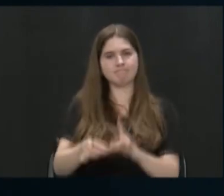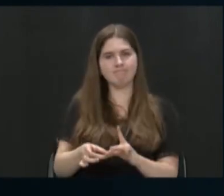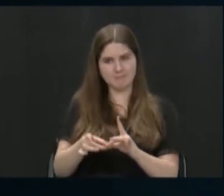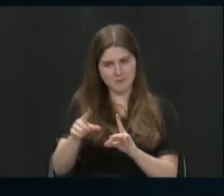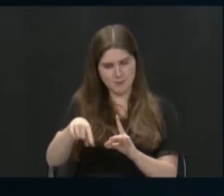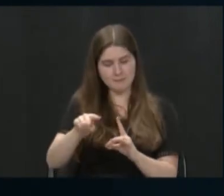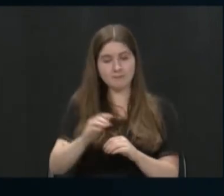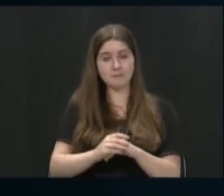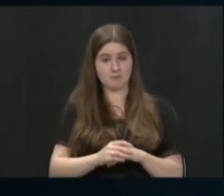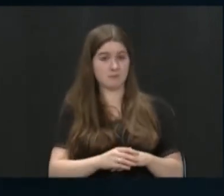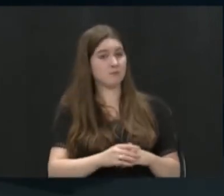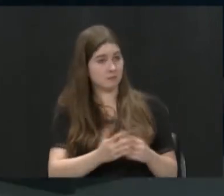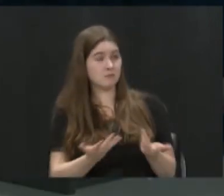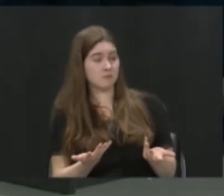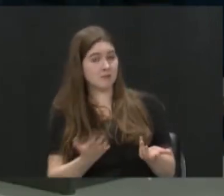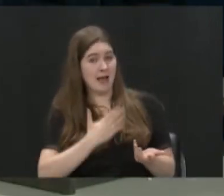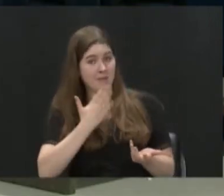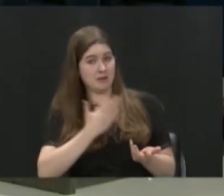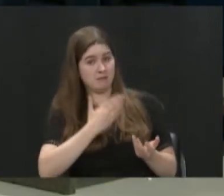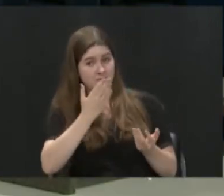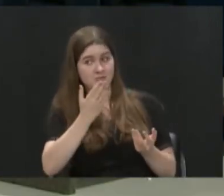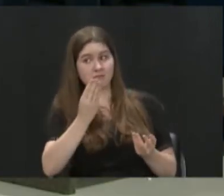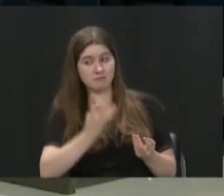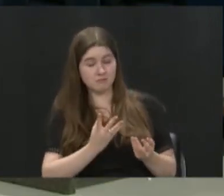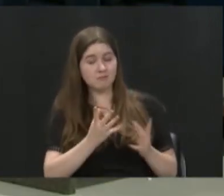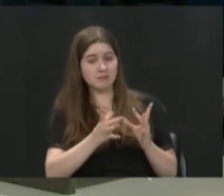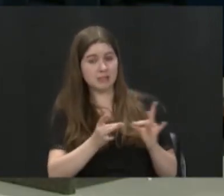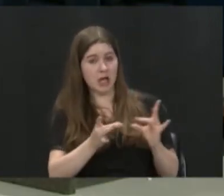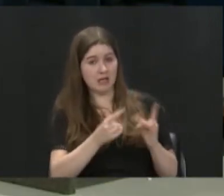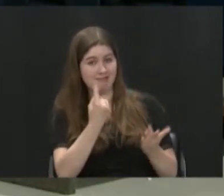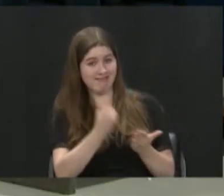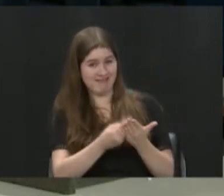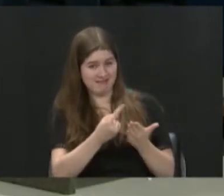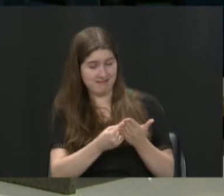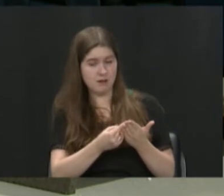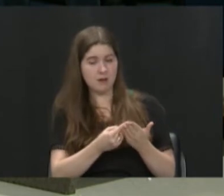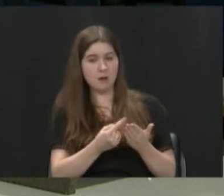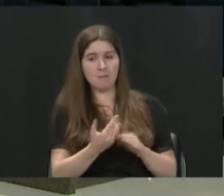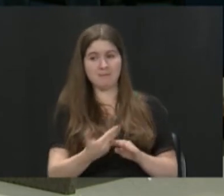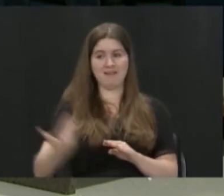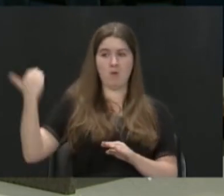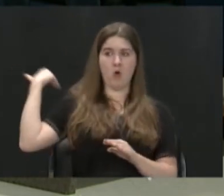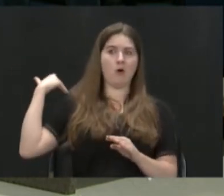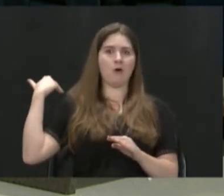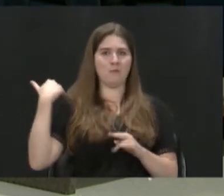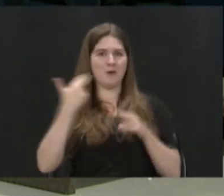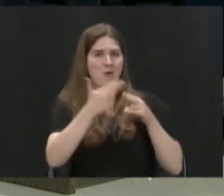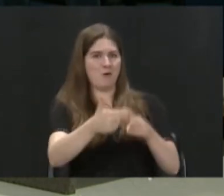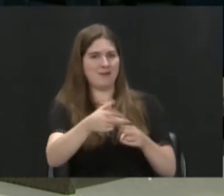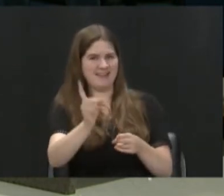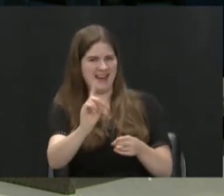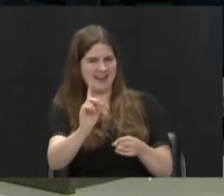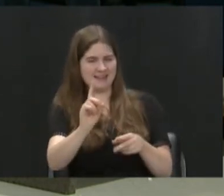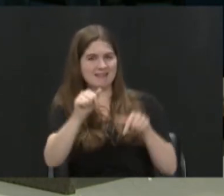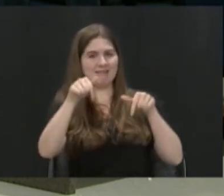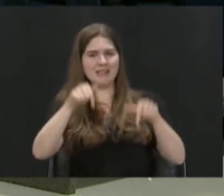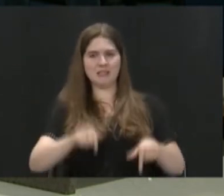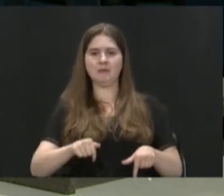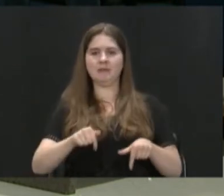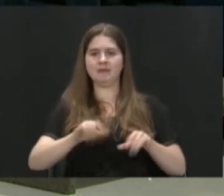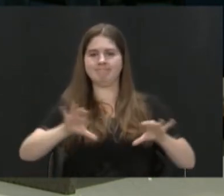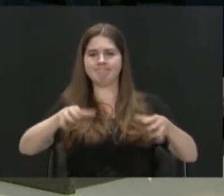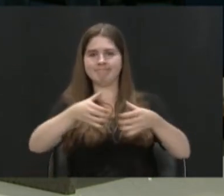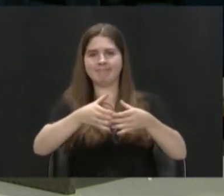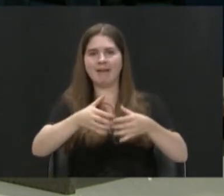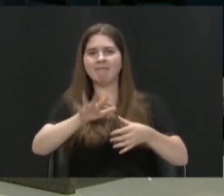And I'm so glad you brought that up because that's why I started by saying, you know, long before we called it Dayton, this was always a confluence